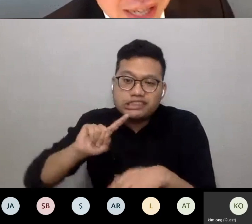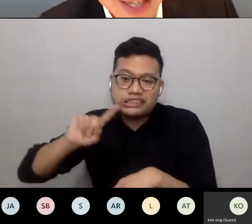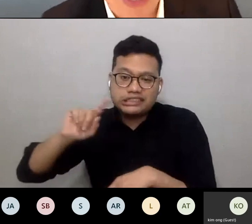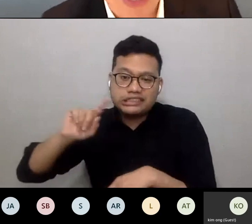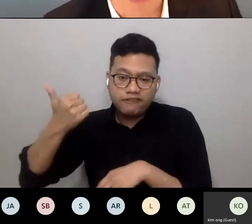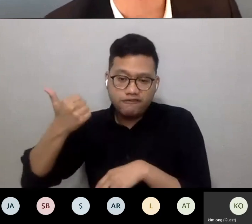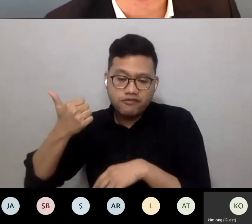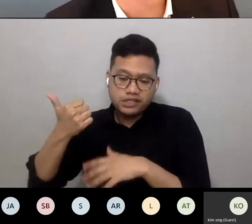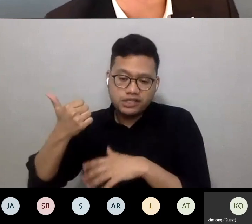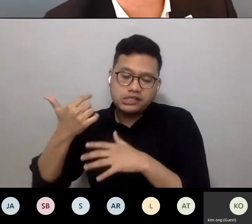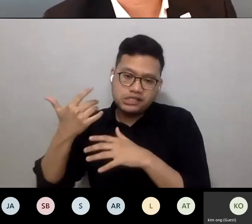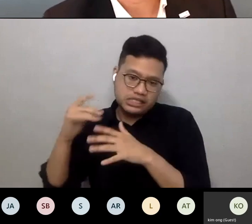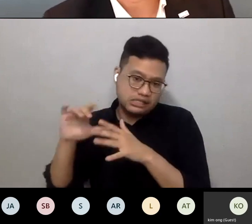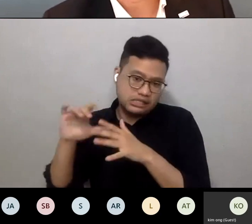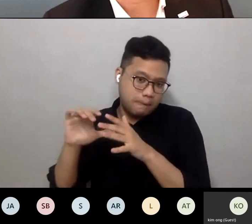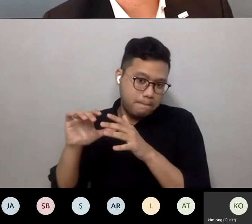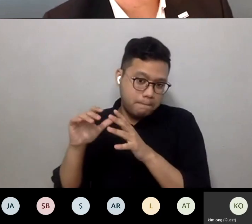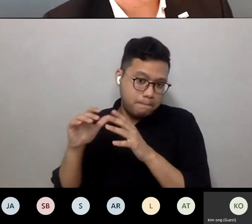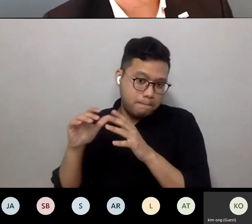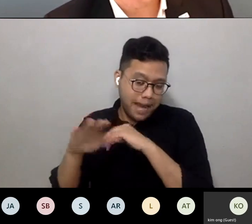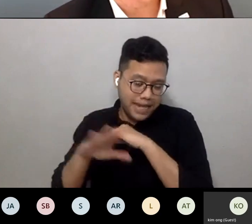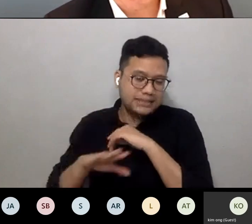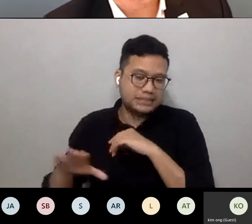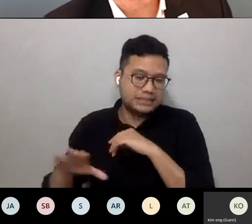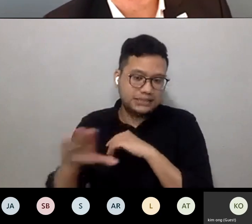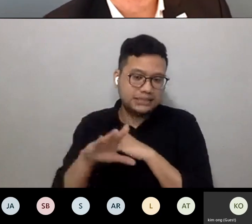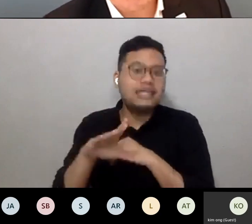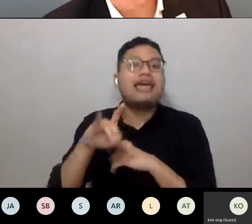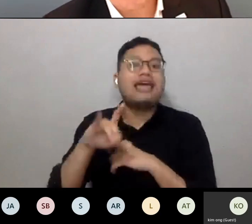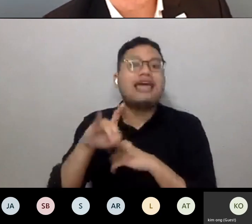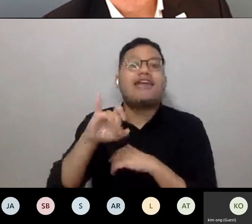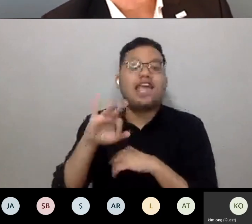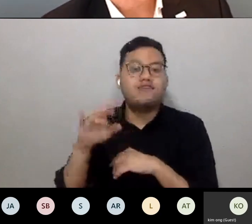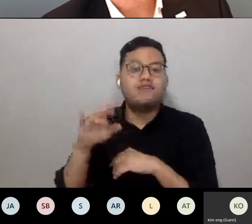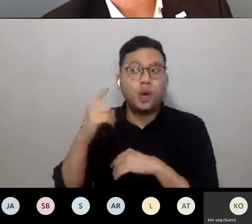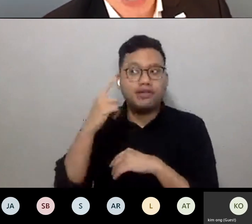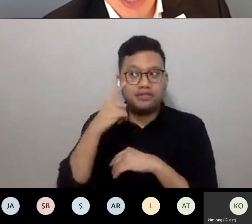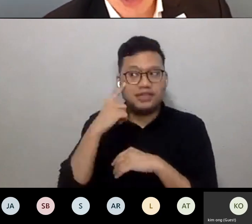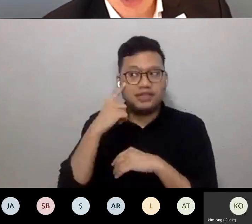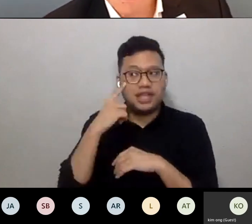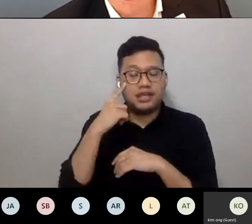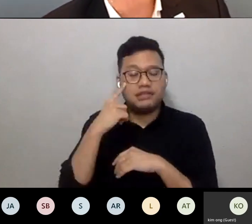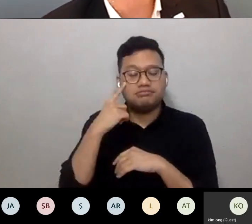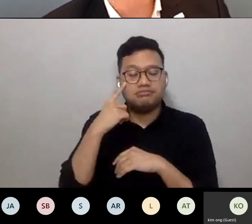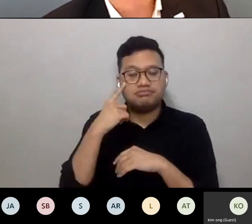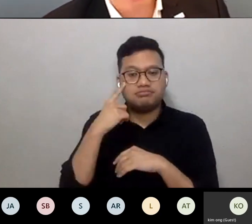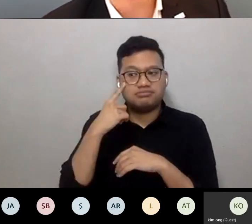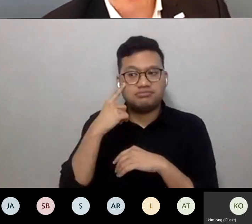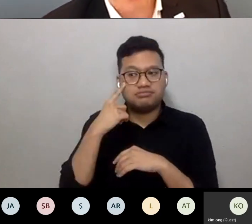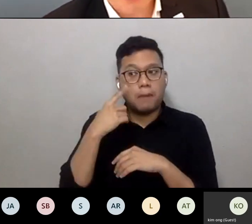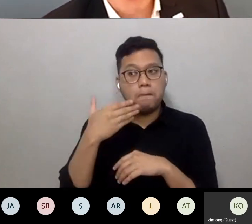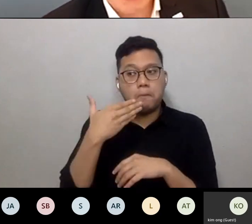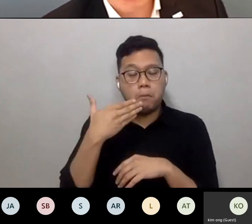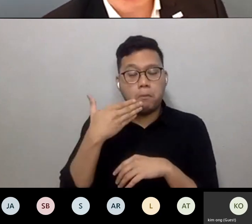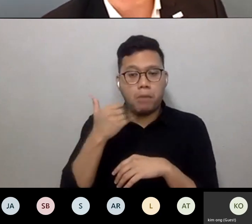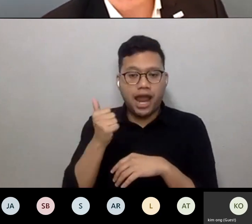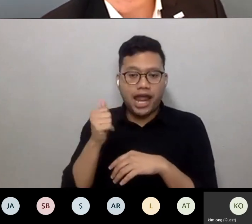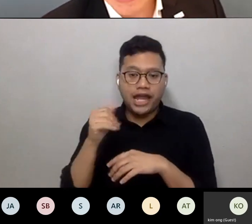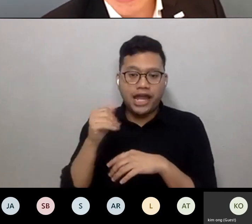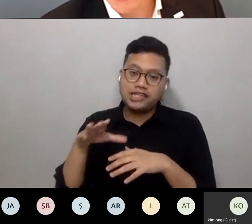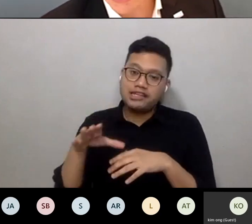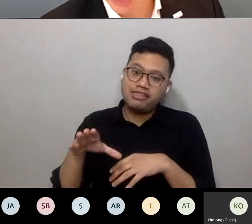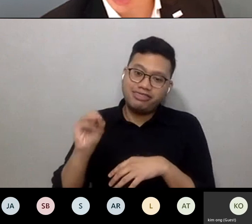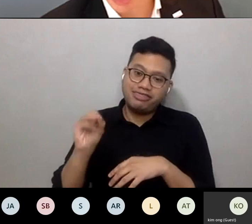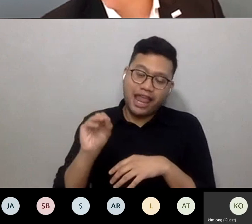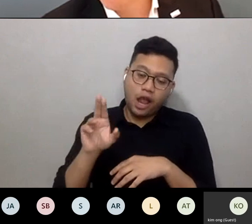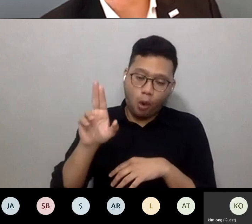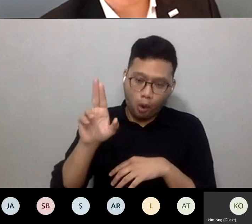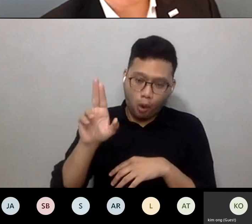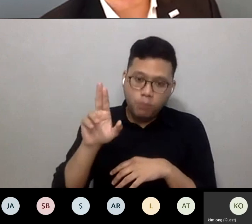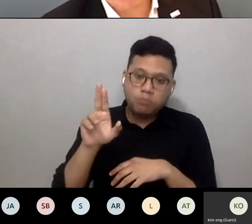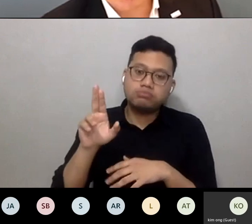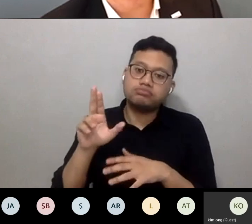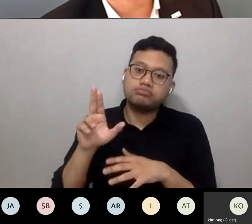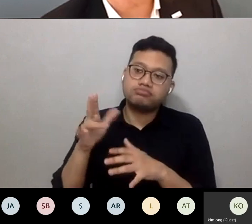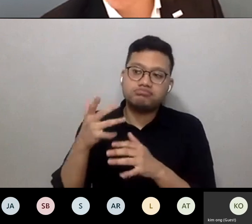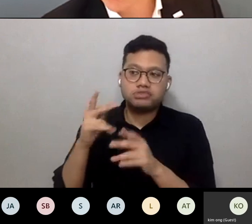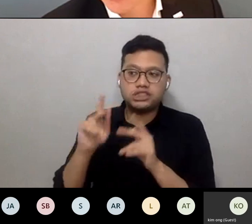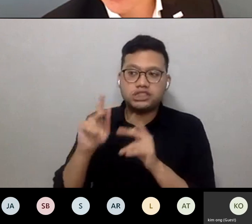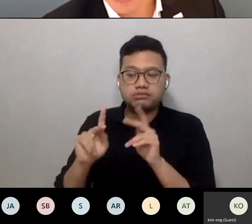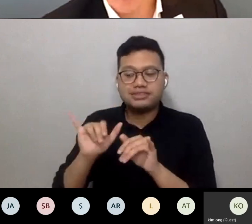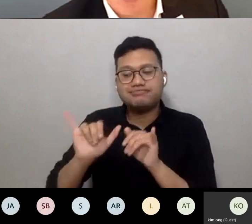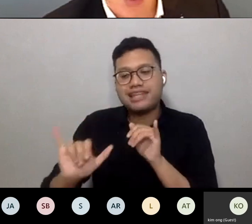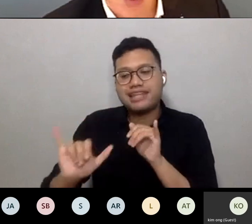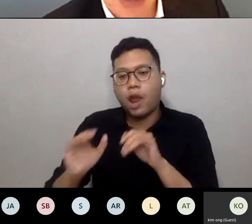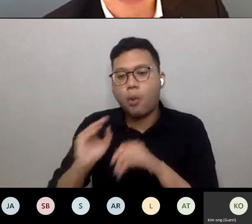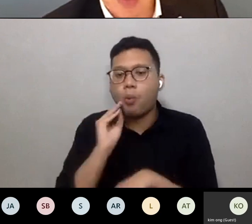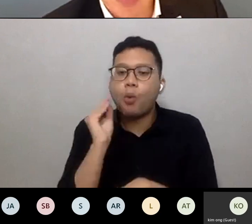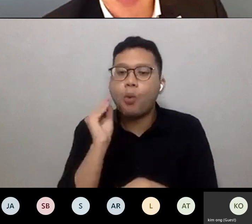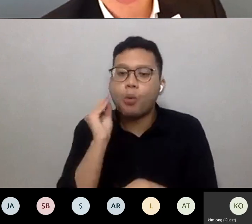we are thinking that there is going to be a greater take up of people wanting to be staying at home maybe 30